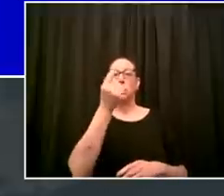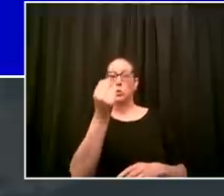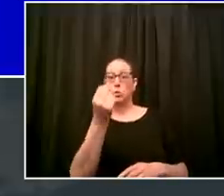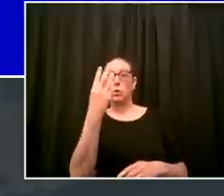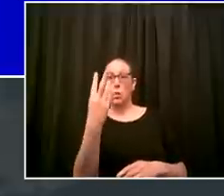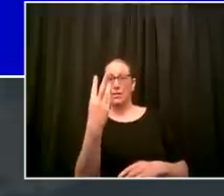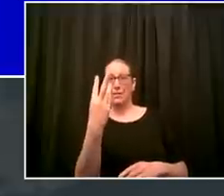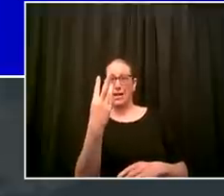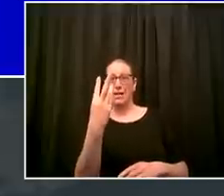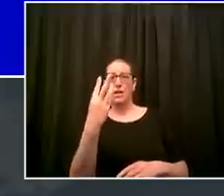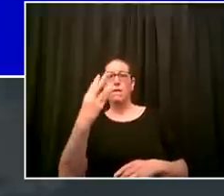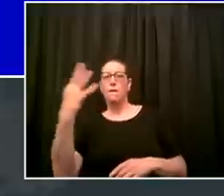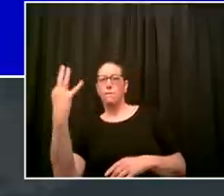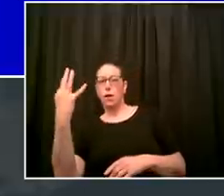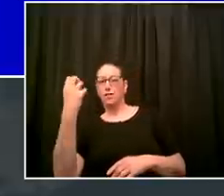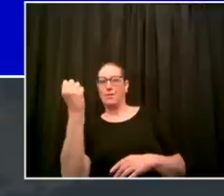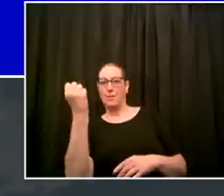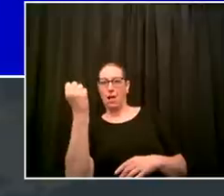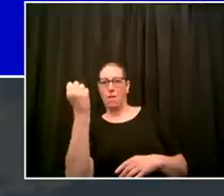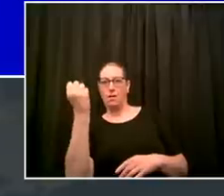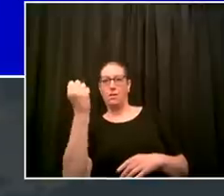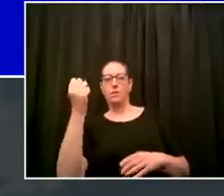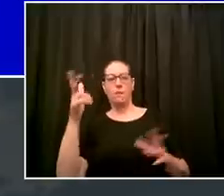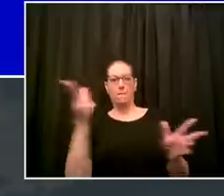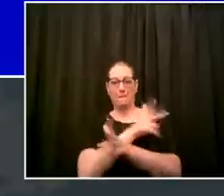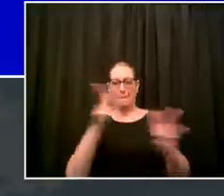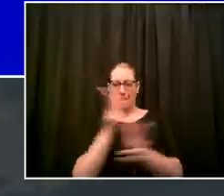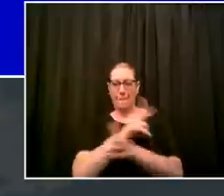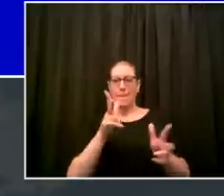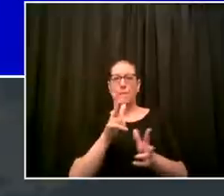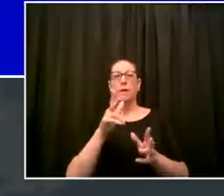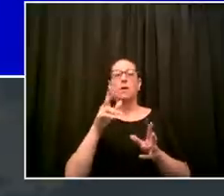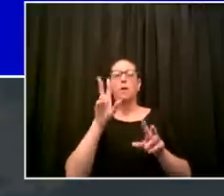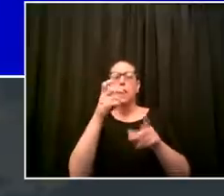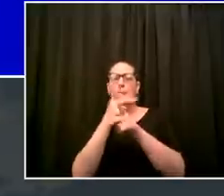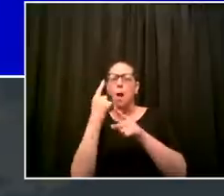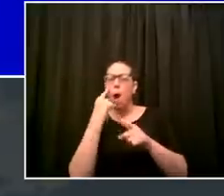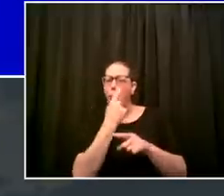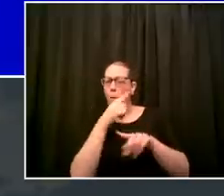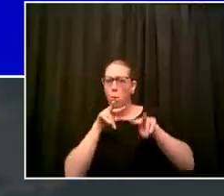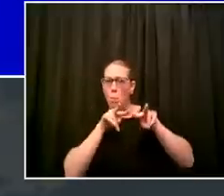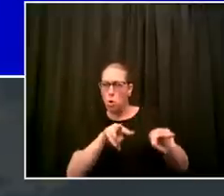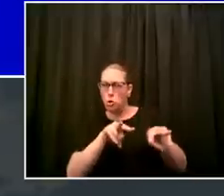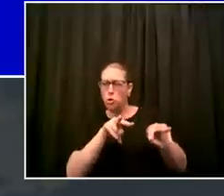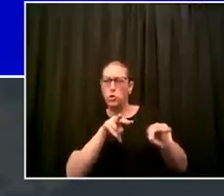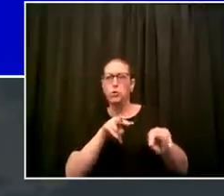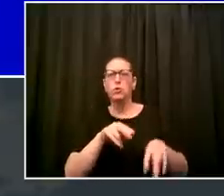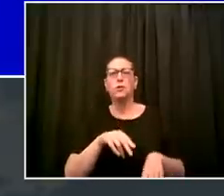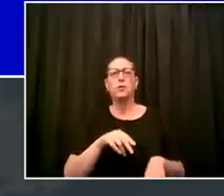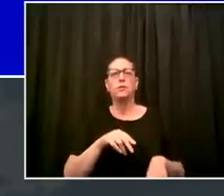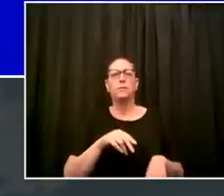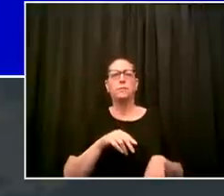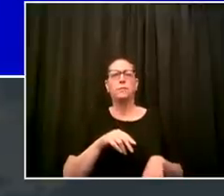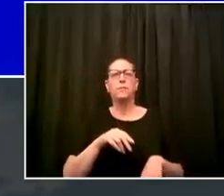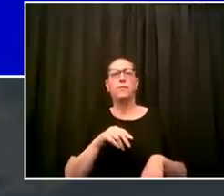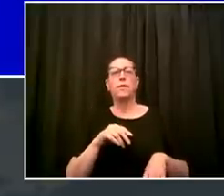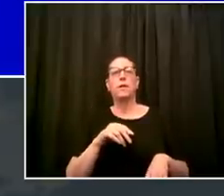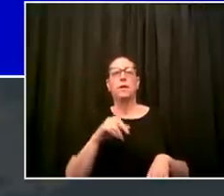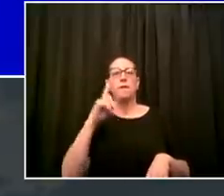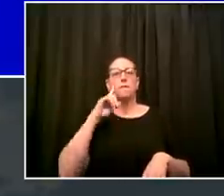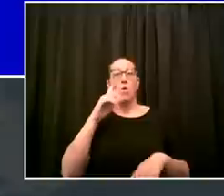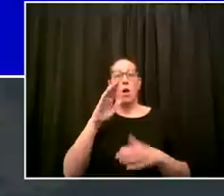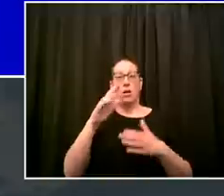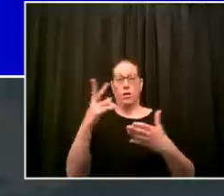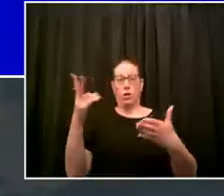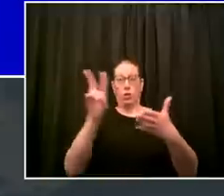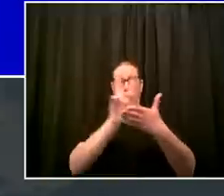the next period of time will be two weeks for sunday may 24th to sunday june 7th no alternate side parking we've decided that in advance